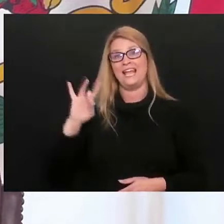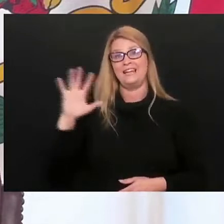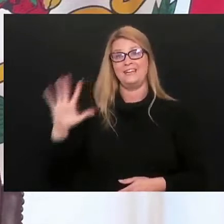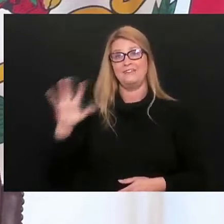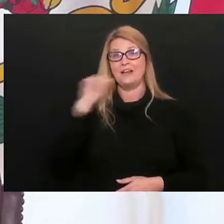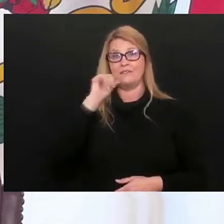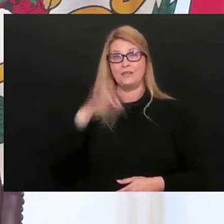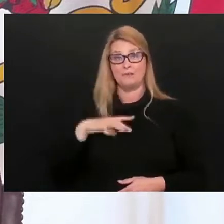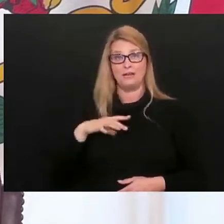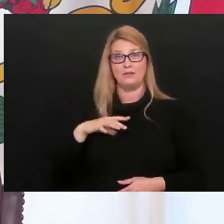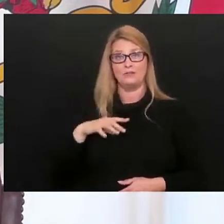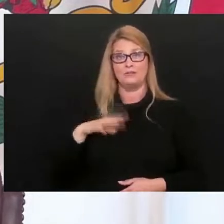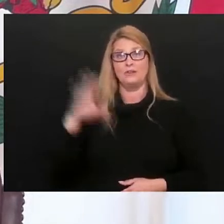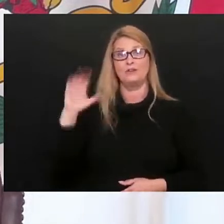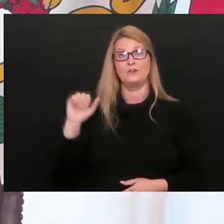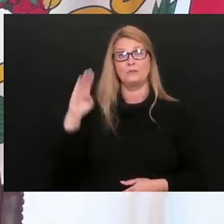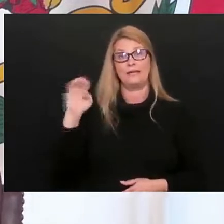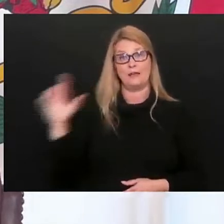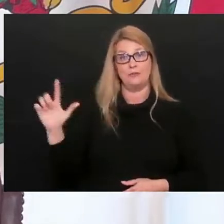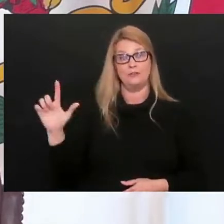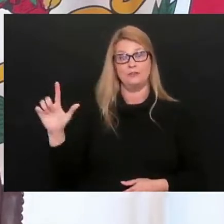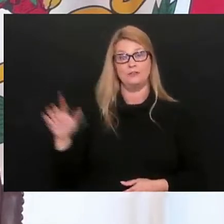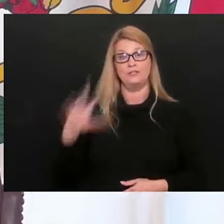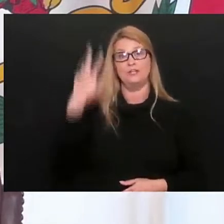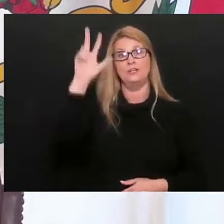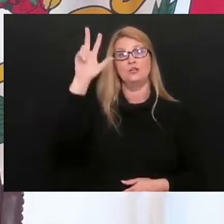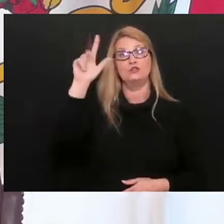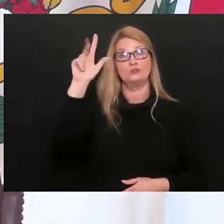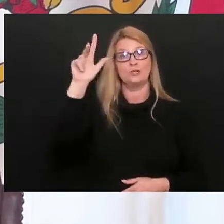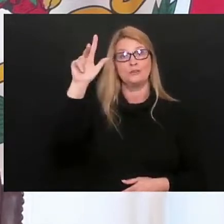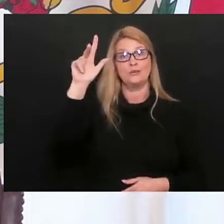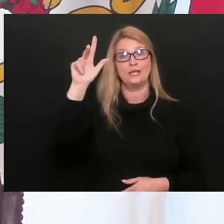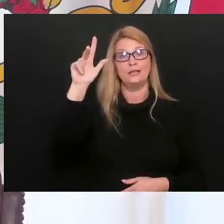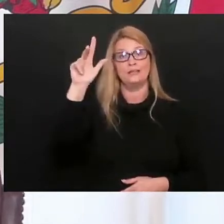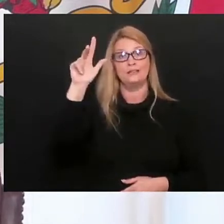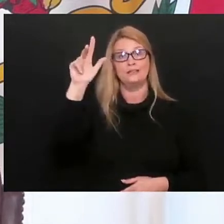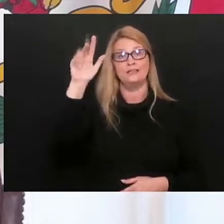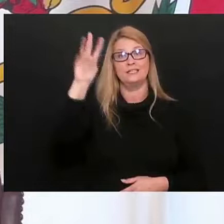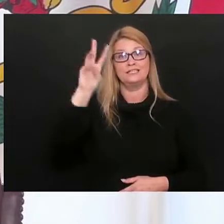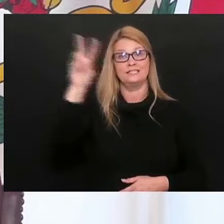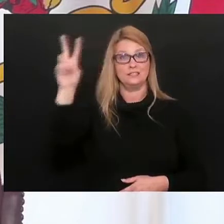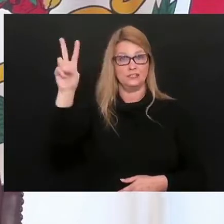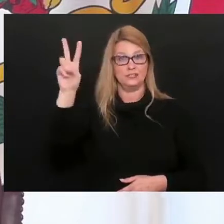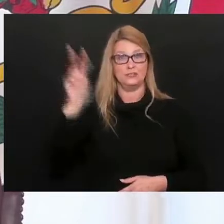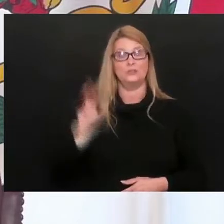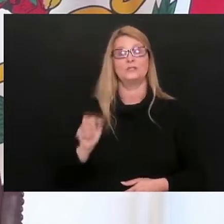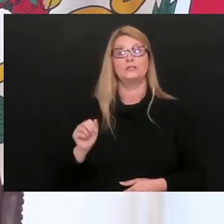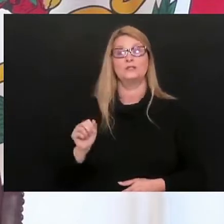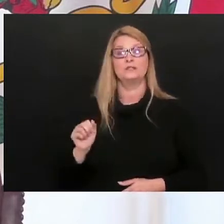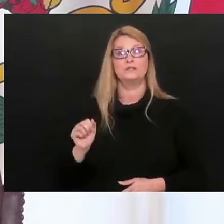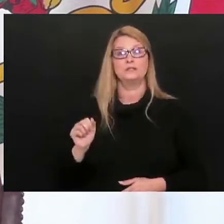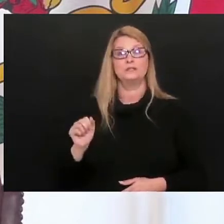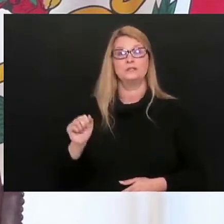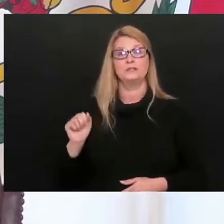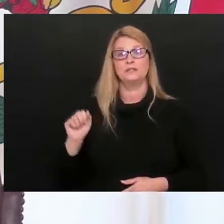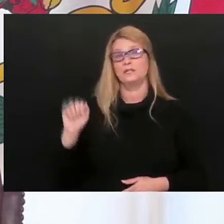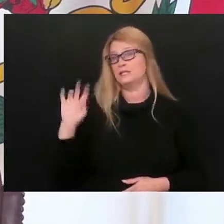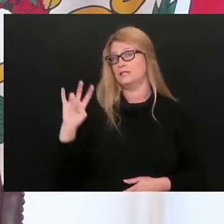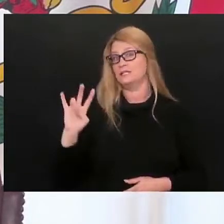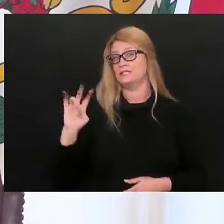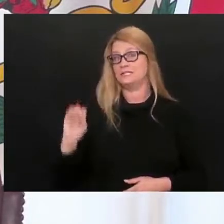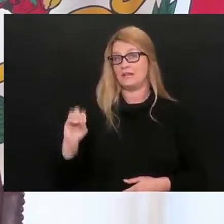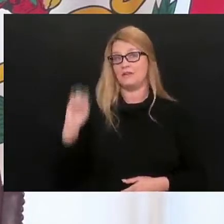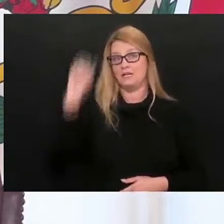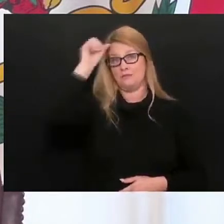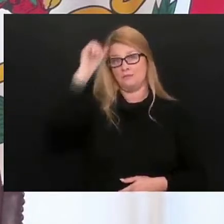-year-old female from Cabell County. Our 2,362nd death is a 70-year